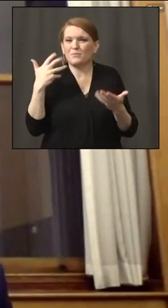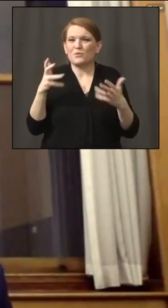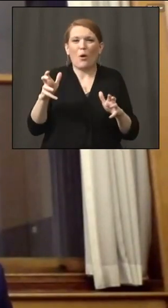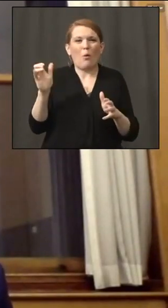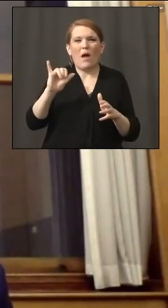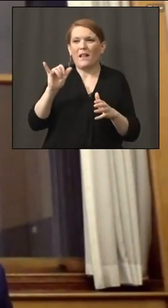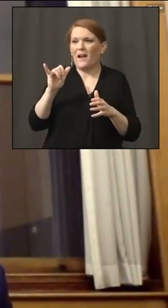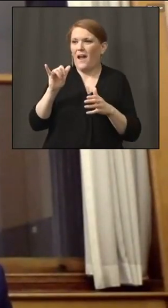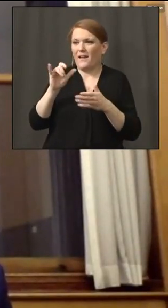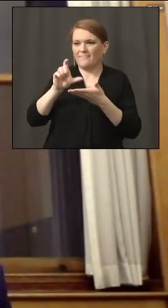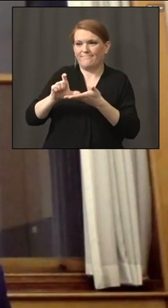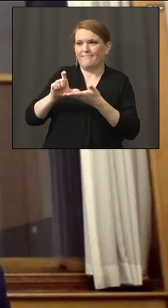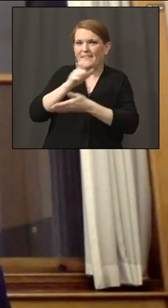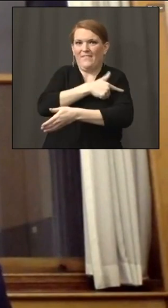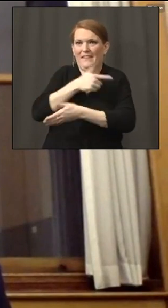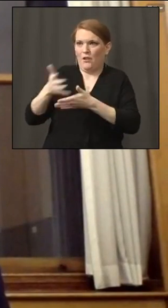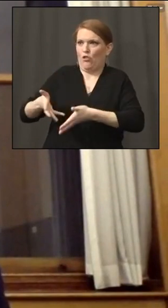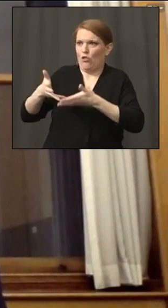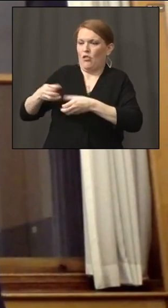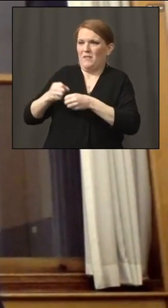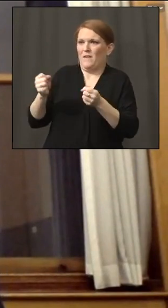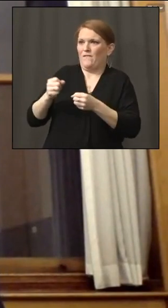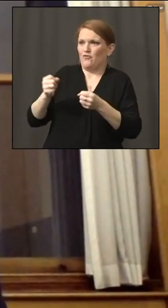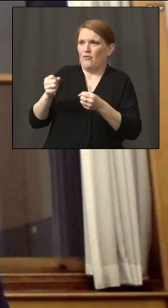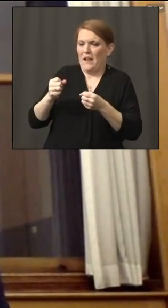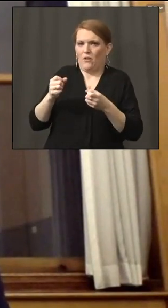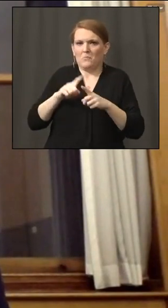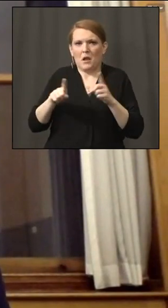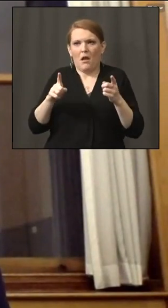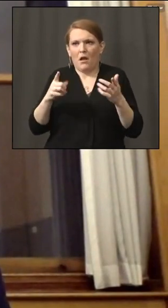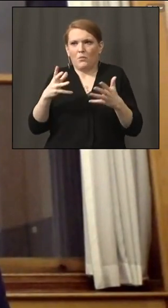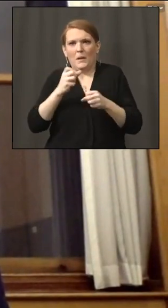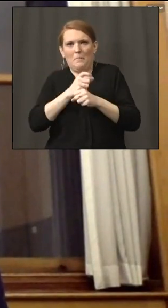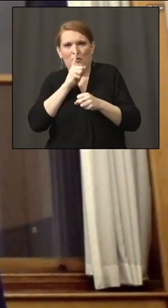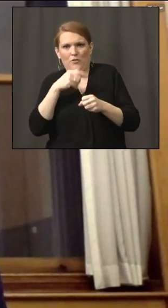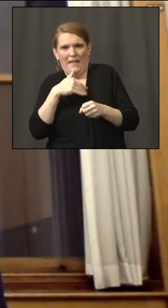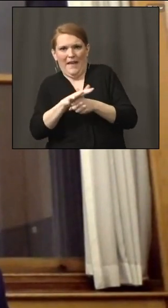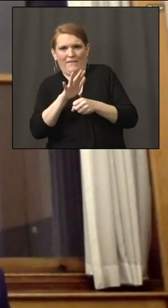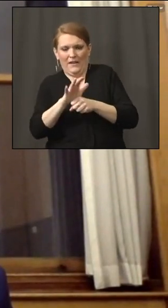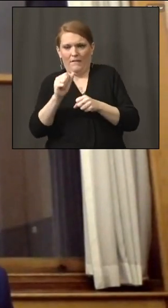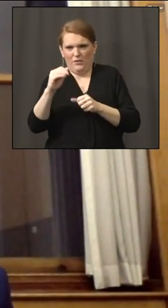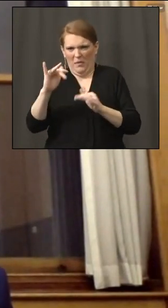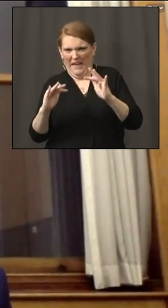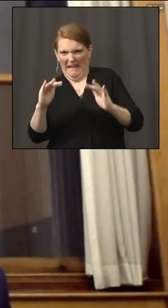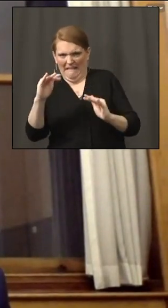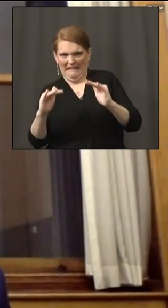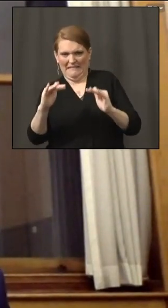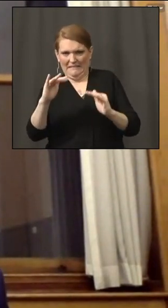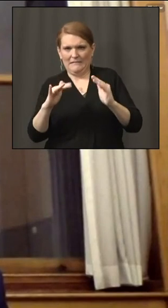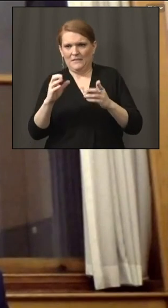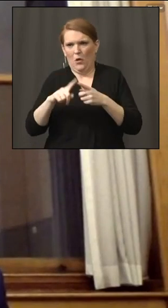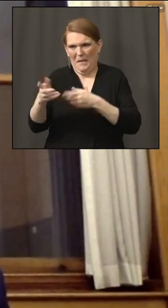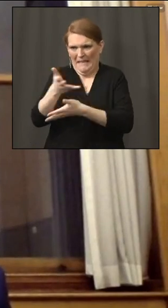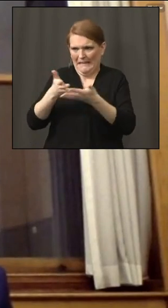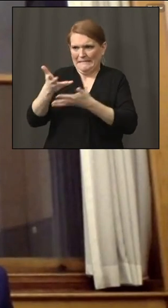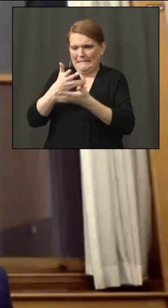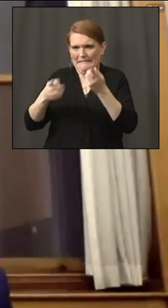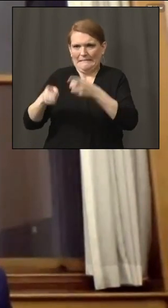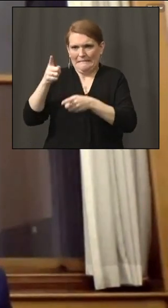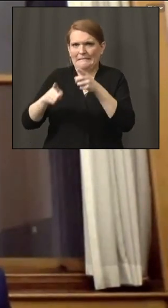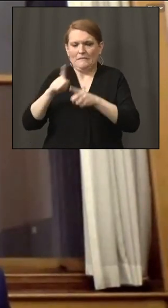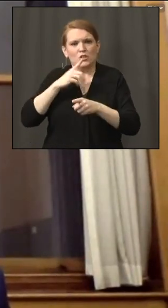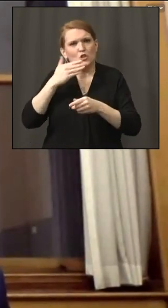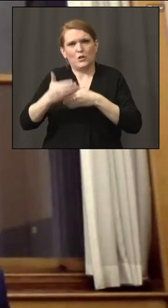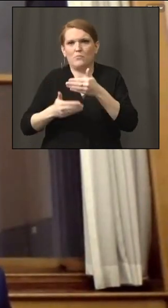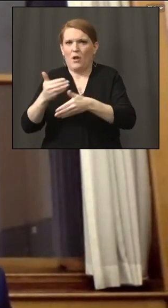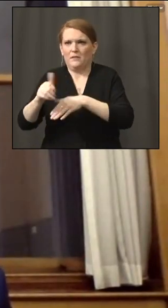but also not giving them more than they can handle. So a very good process set up compliments to our team at Department of Public Health and all of our